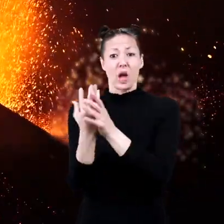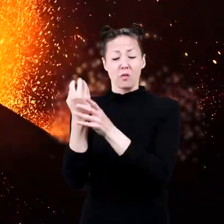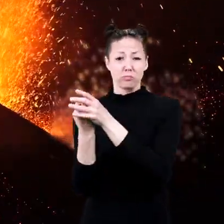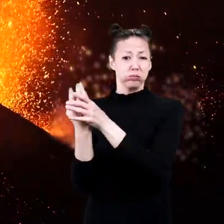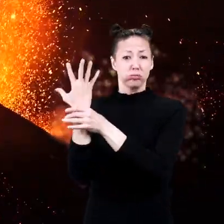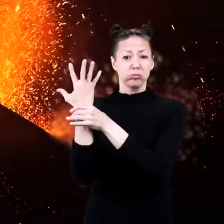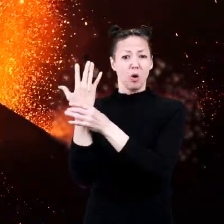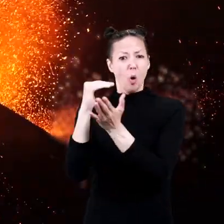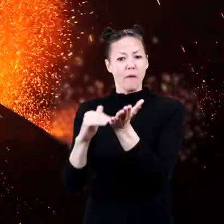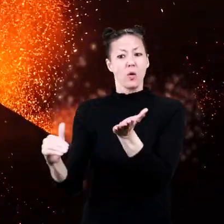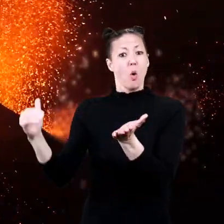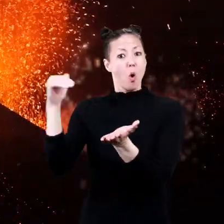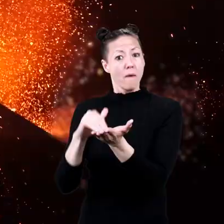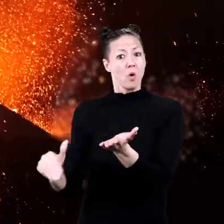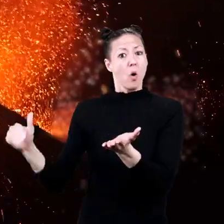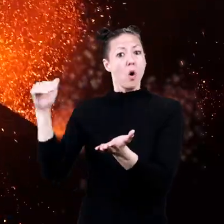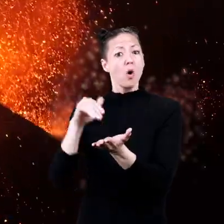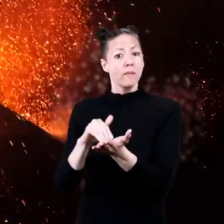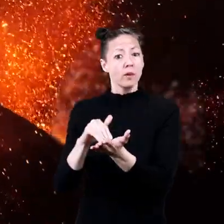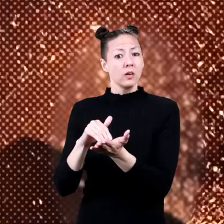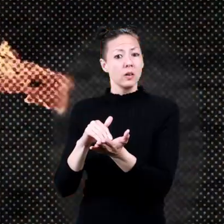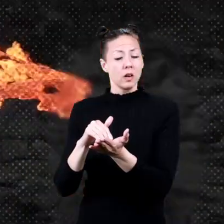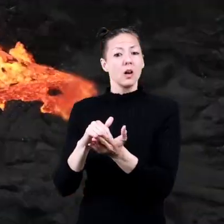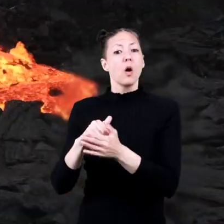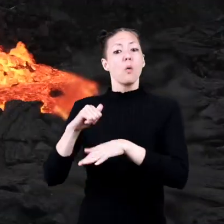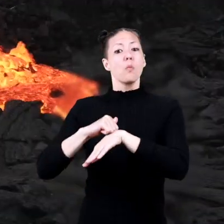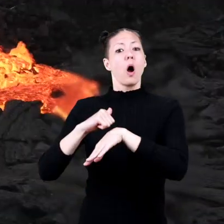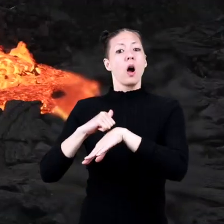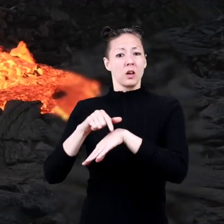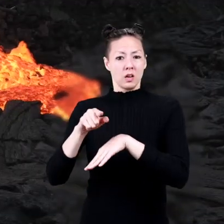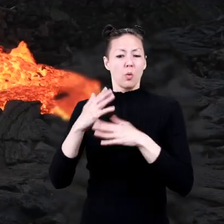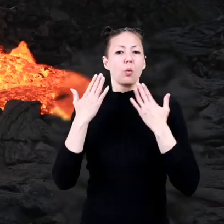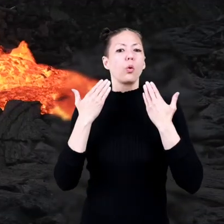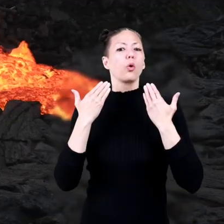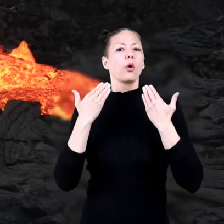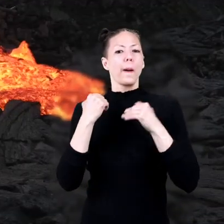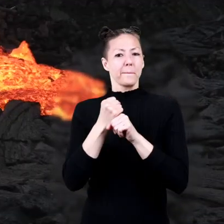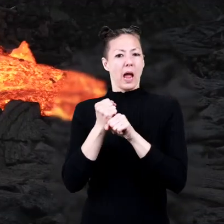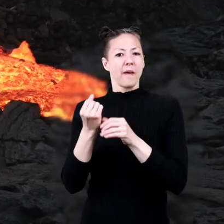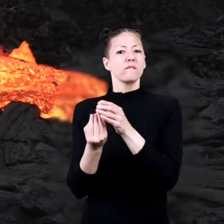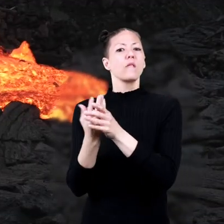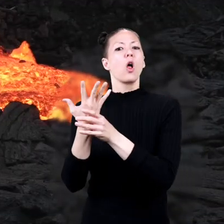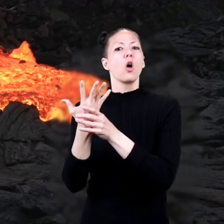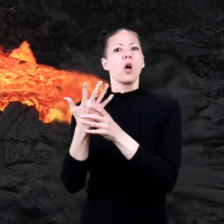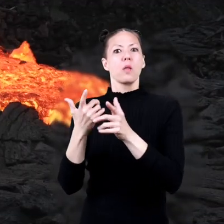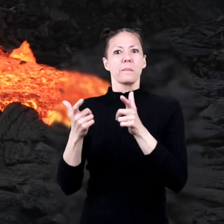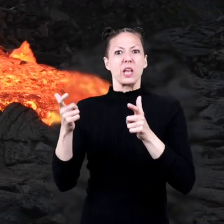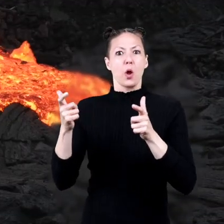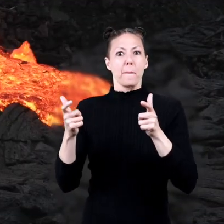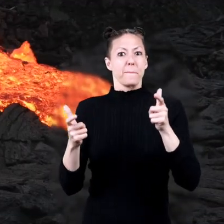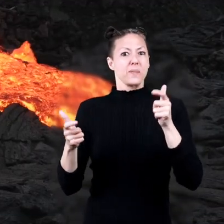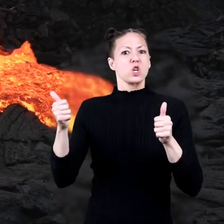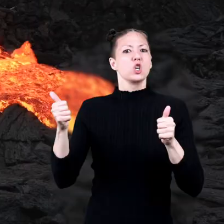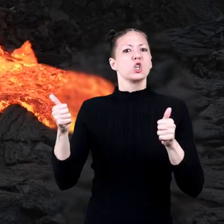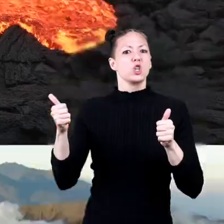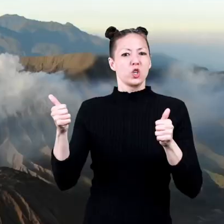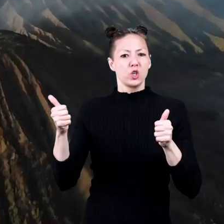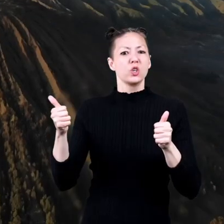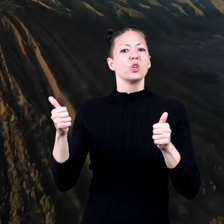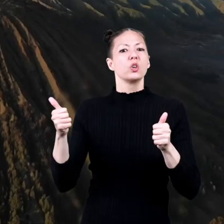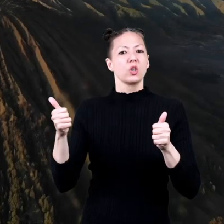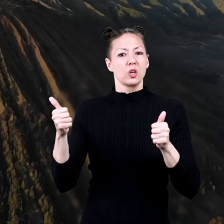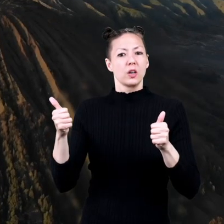volcanoes erupt over and over again the rock cools making the volcano larger and larger